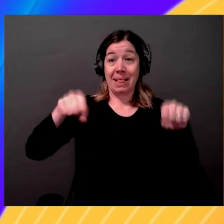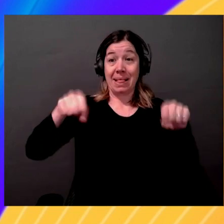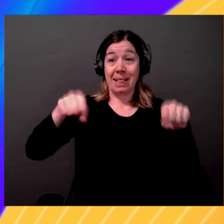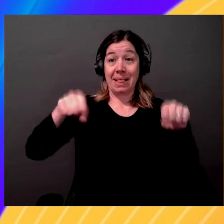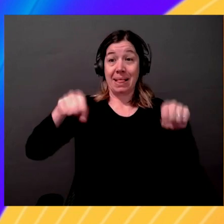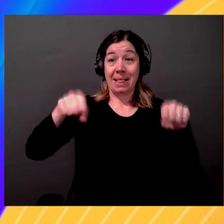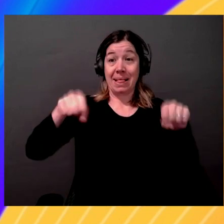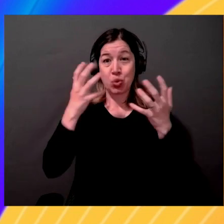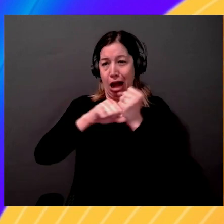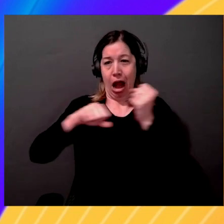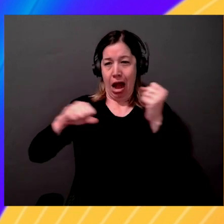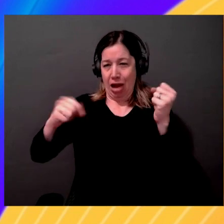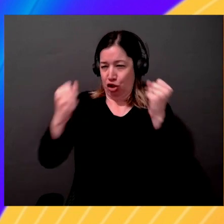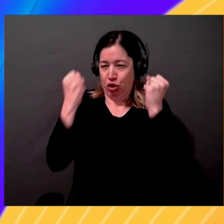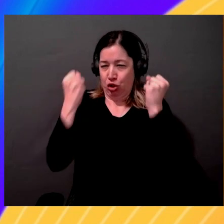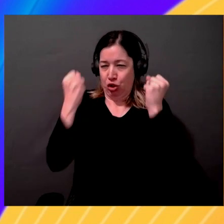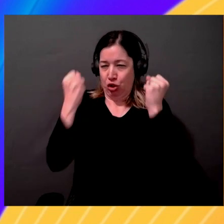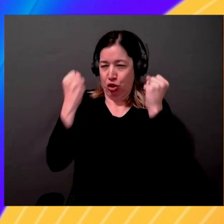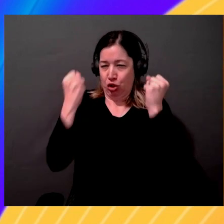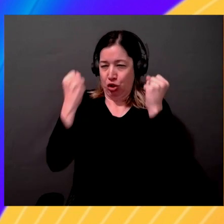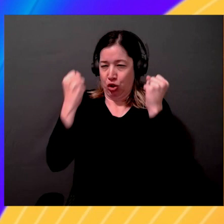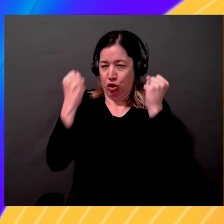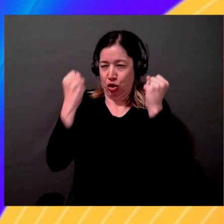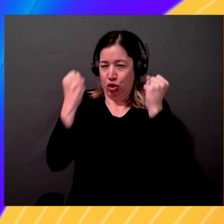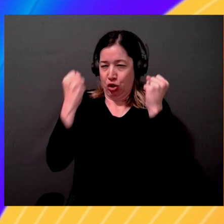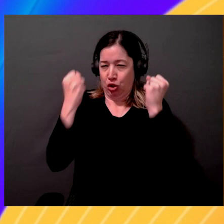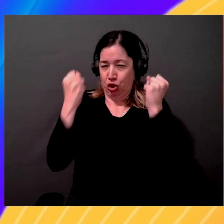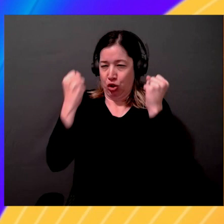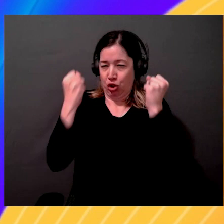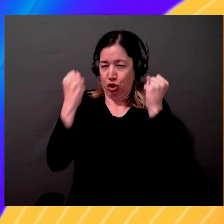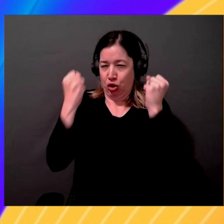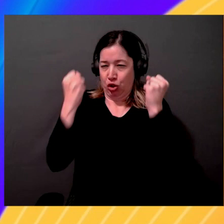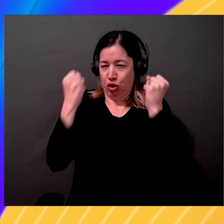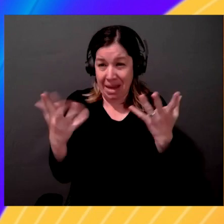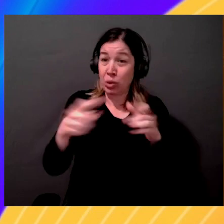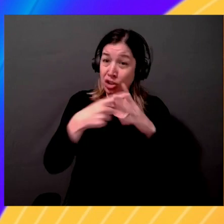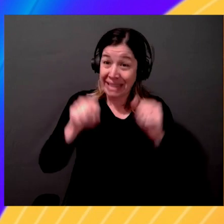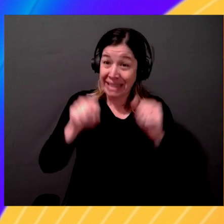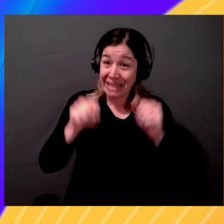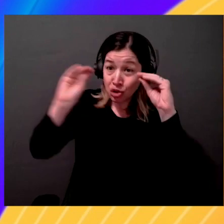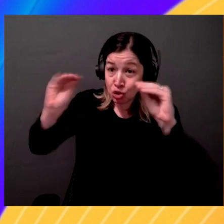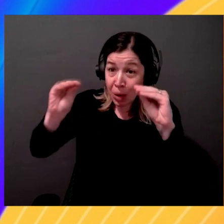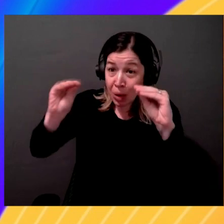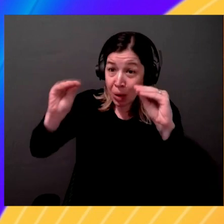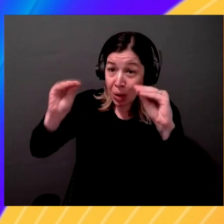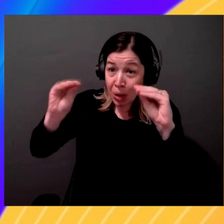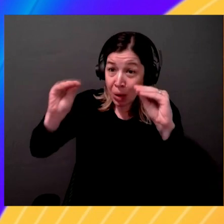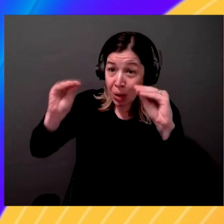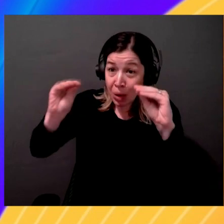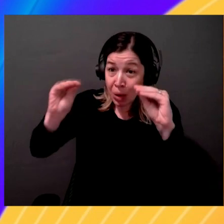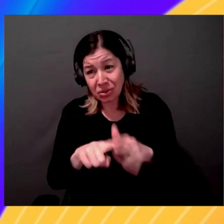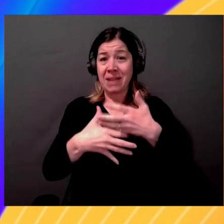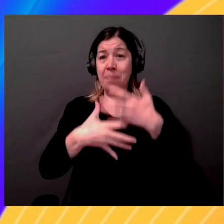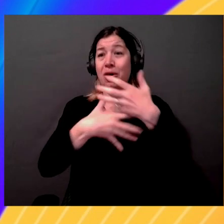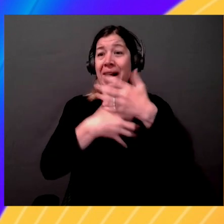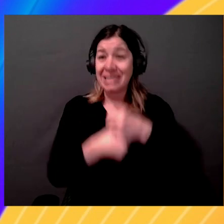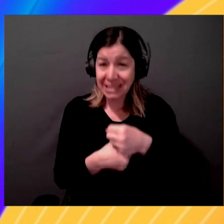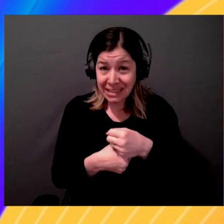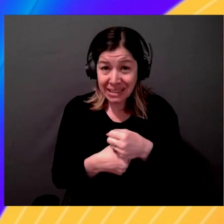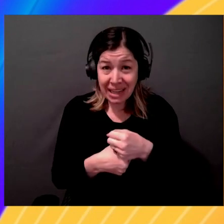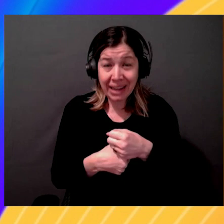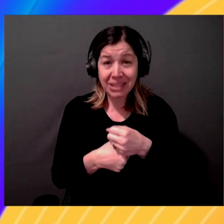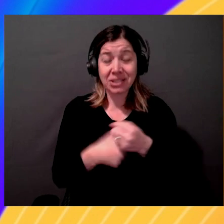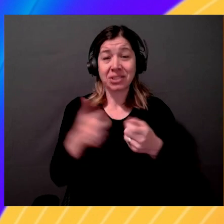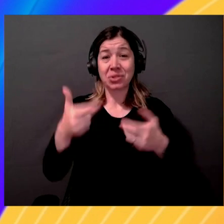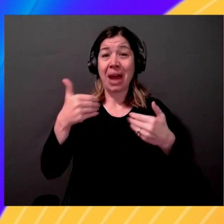summarization. Yes. And then feed that into generating net new and then have your Q&A bots running off of it, right?